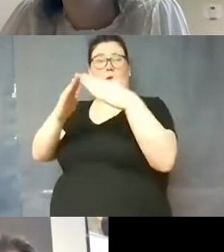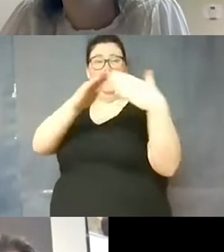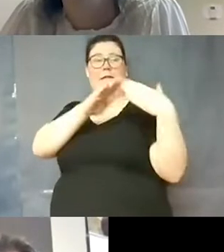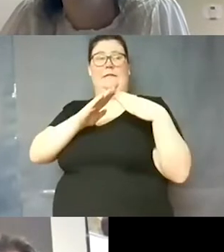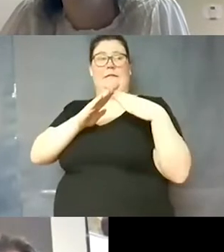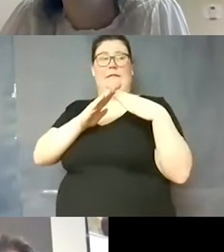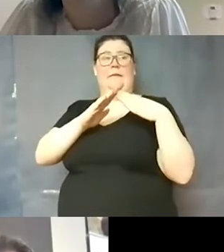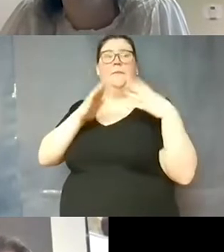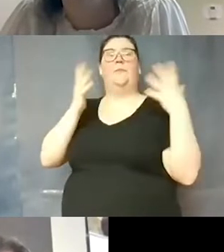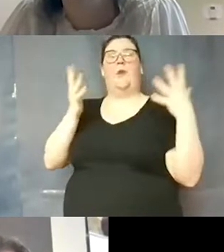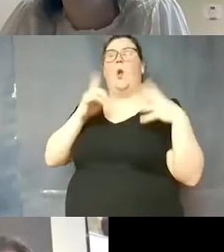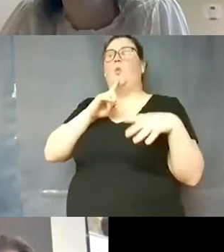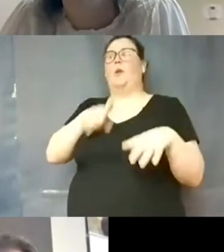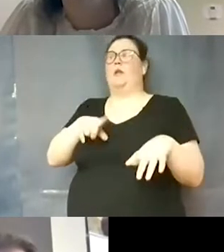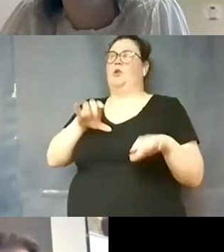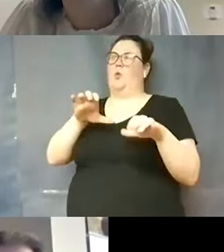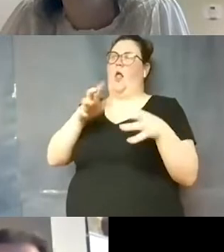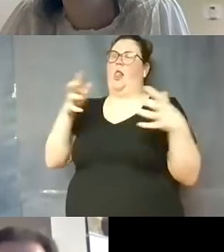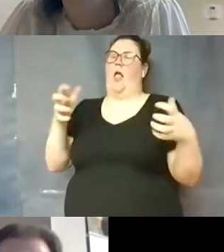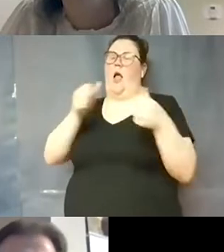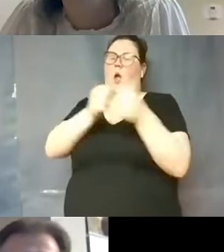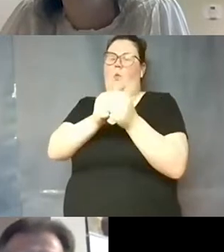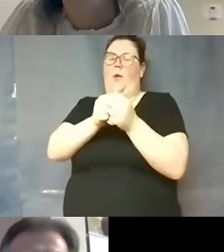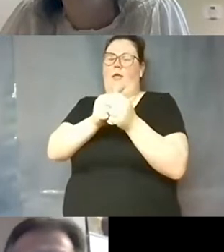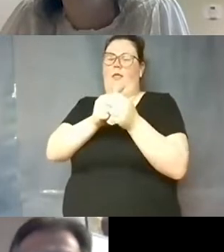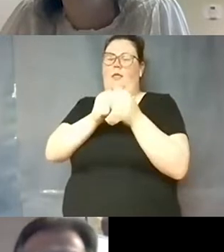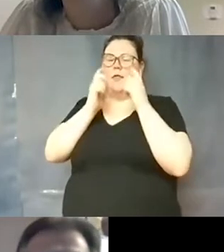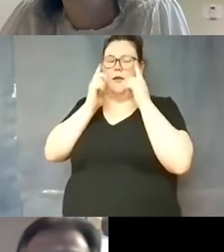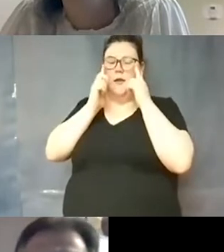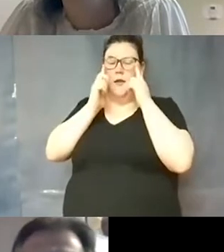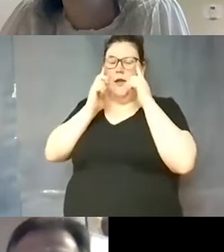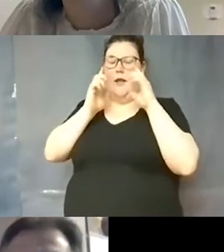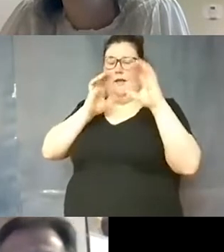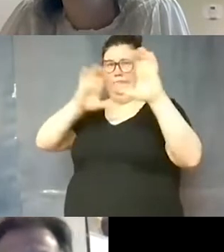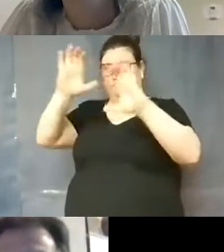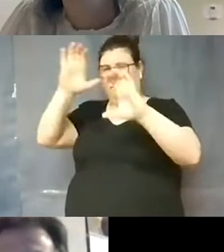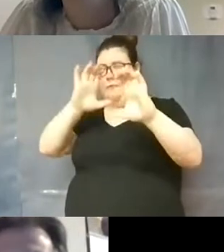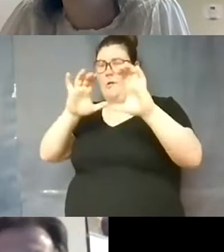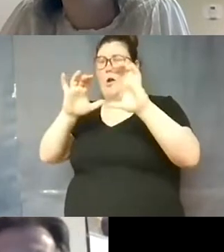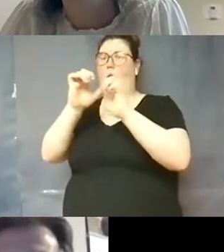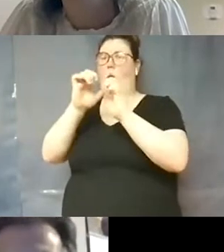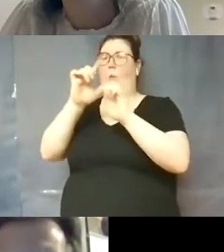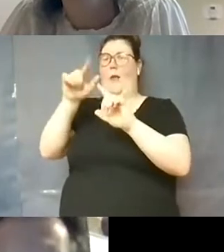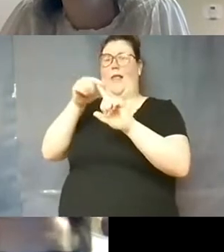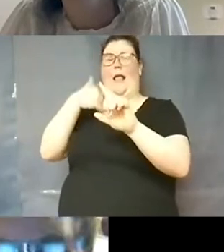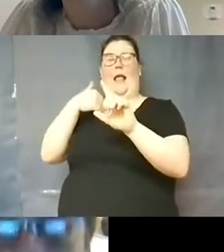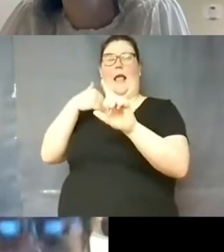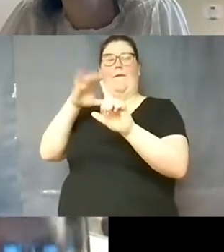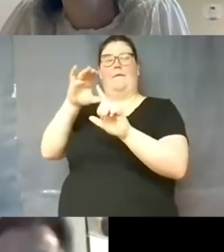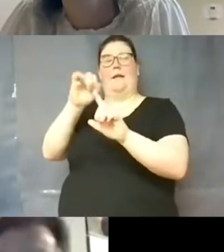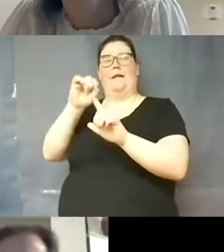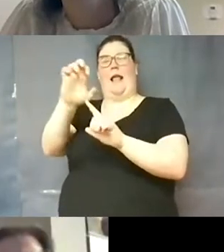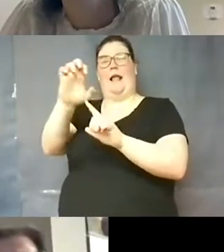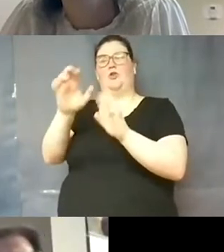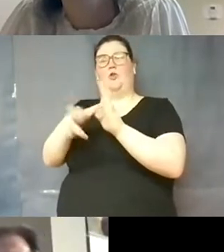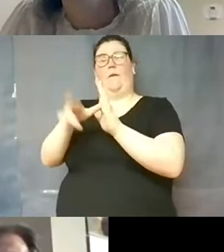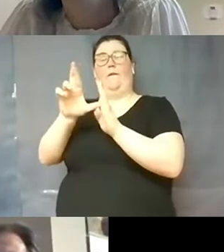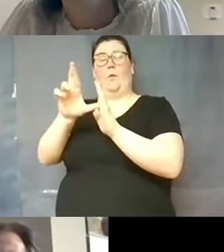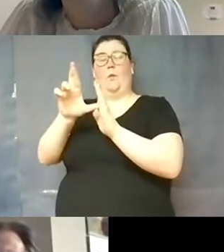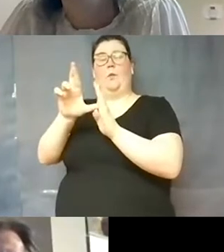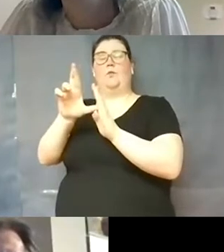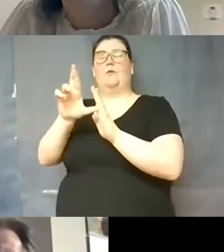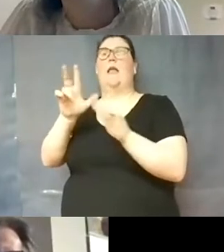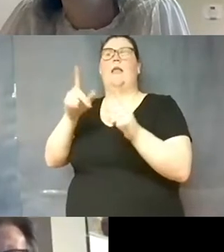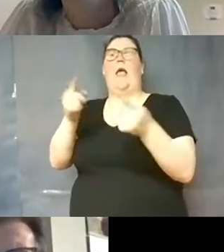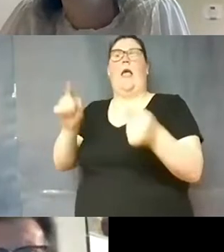we really do a lot with um exploring with them when there are case reviews that happen and so what i'm i'm getting